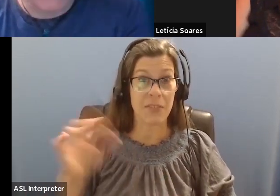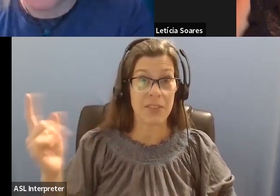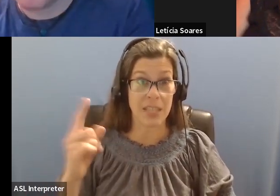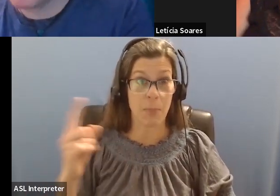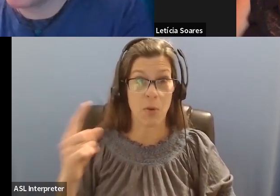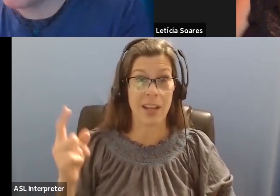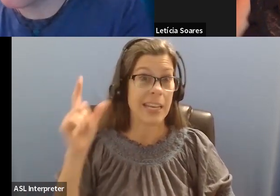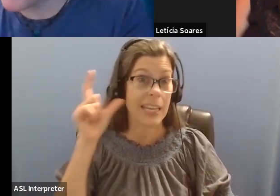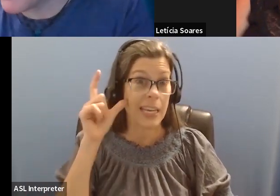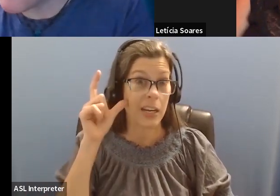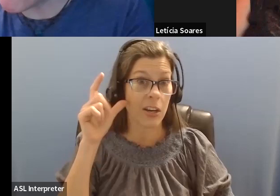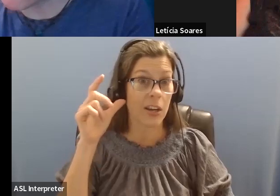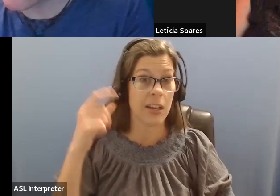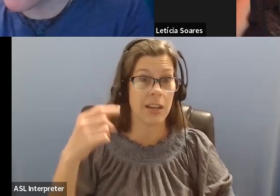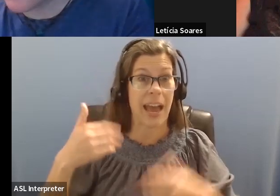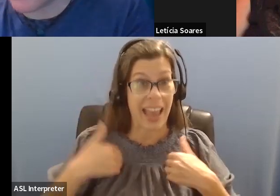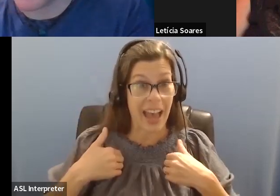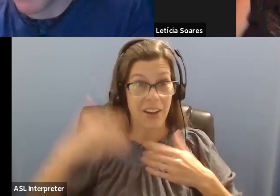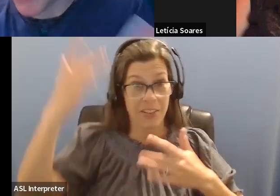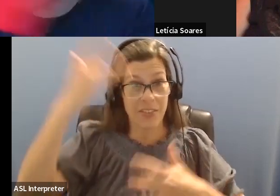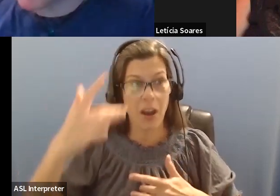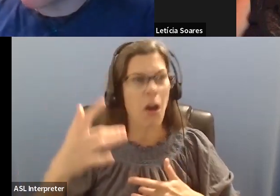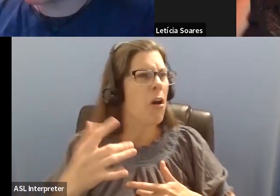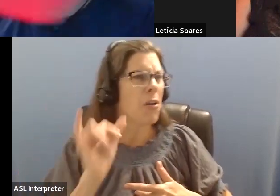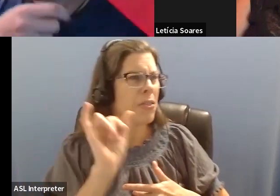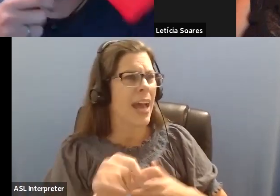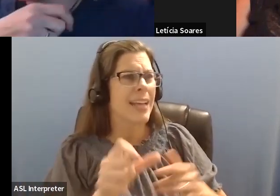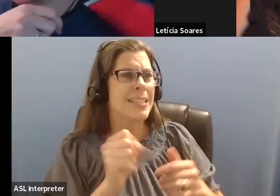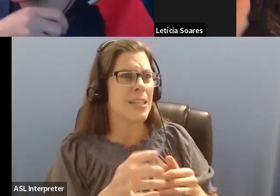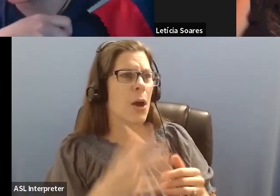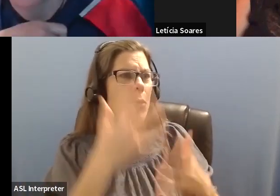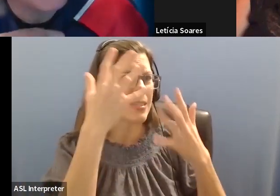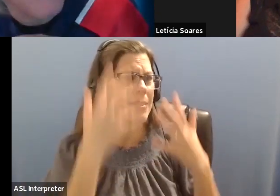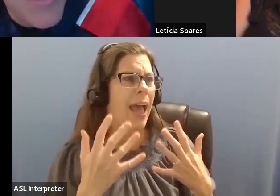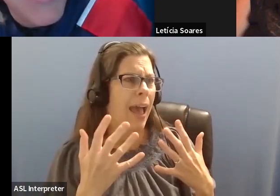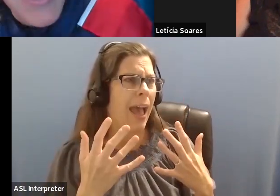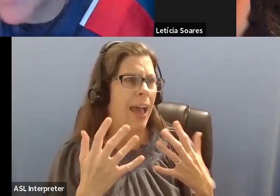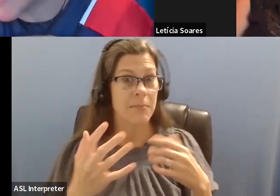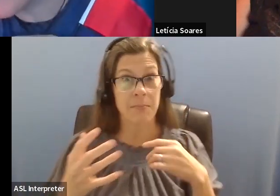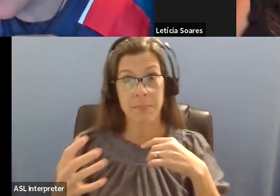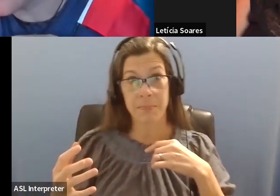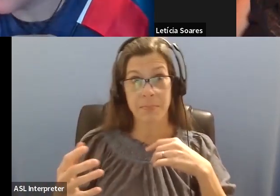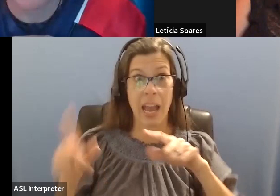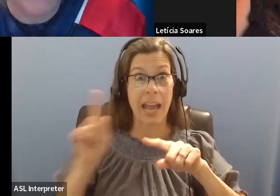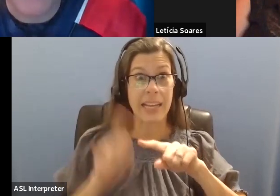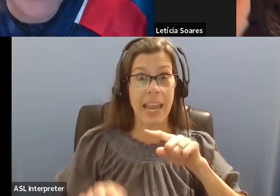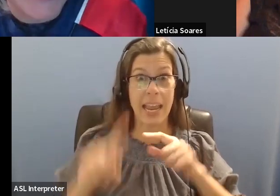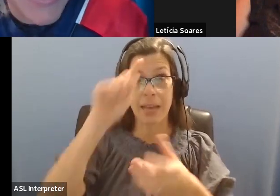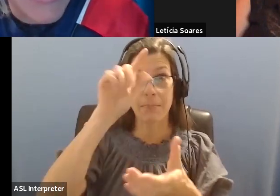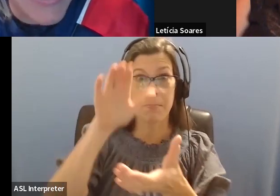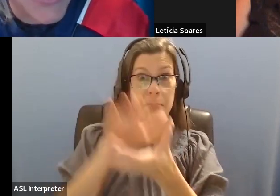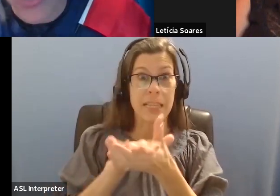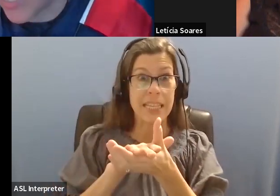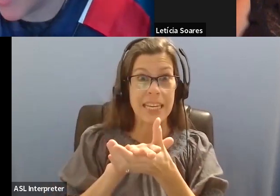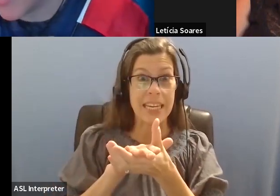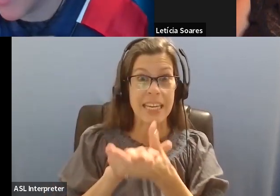Yeah. Yeah. Um, all right. I can't believe that sometimes you're so smart and sometimes you say you just